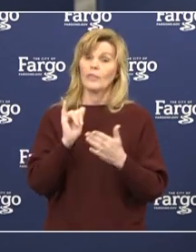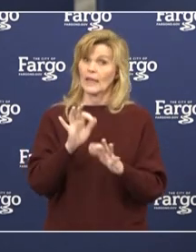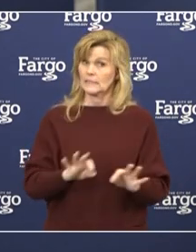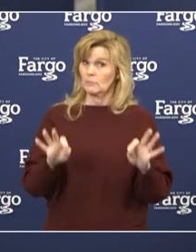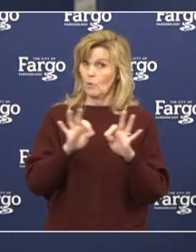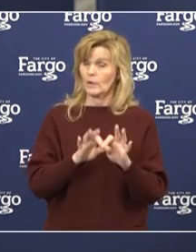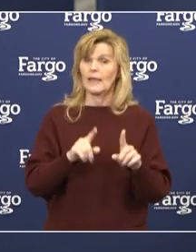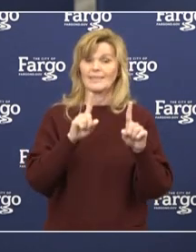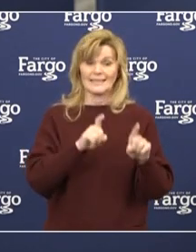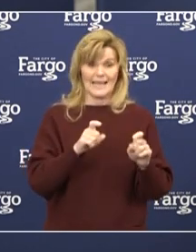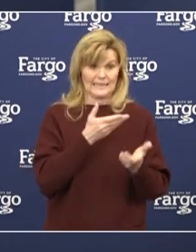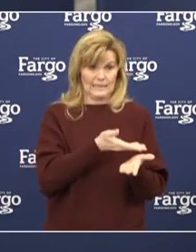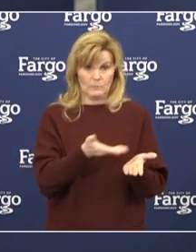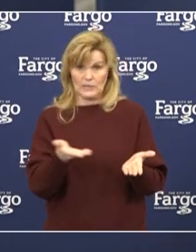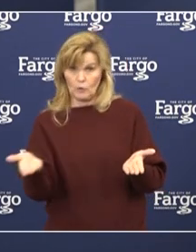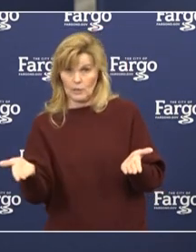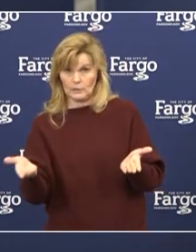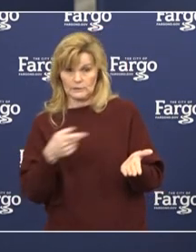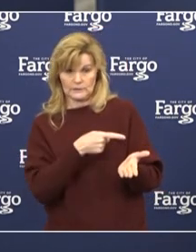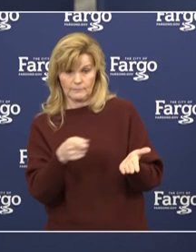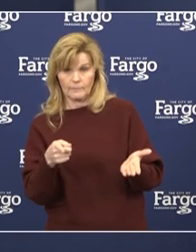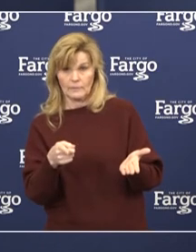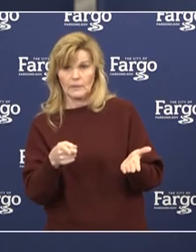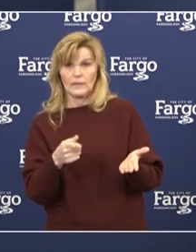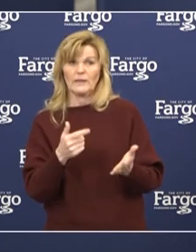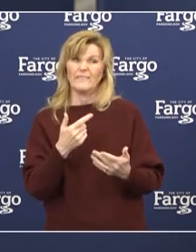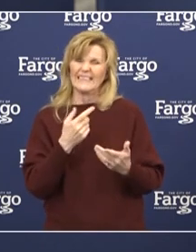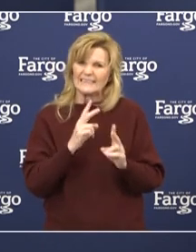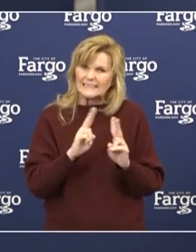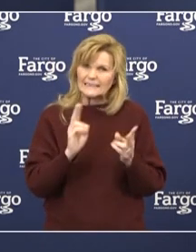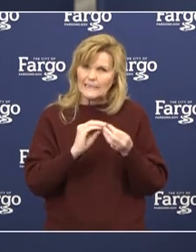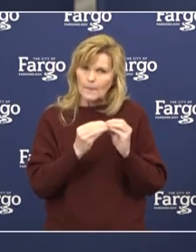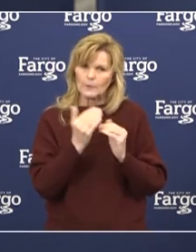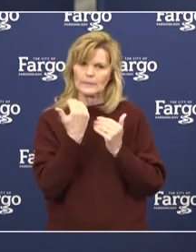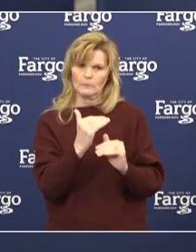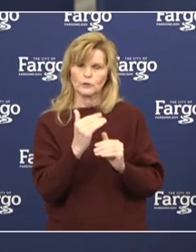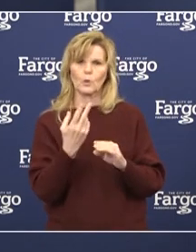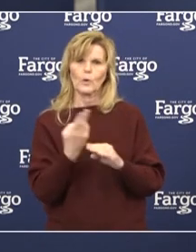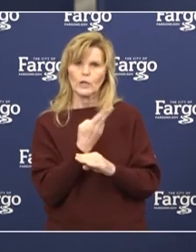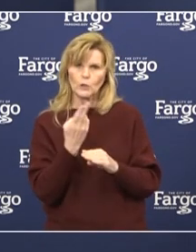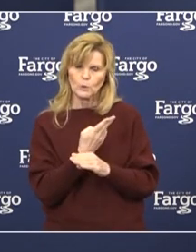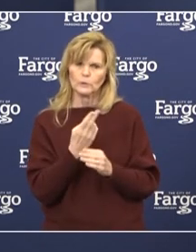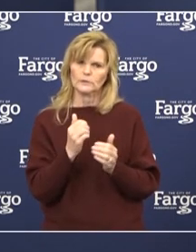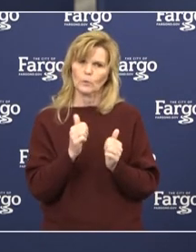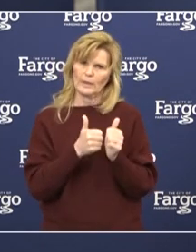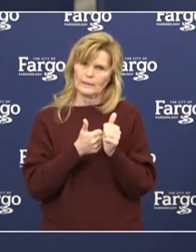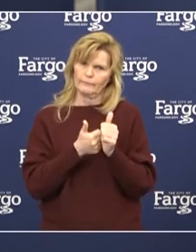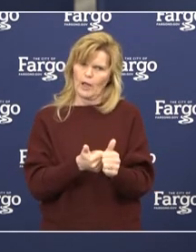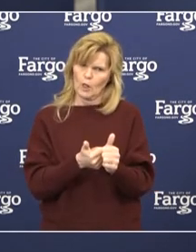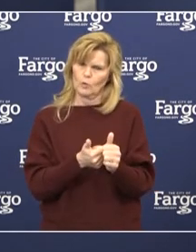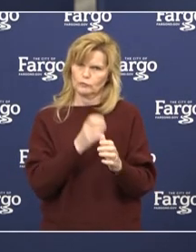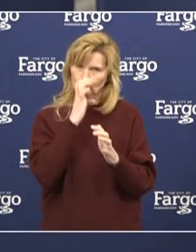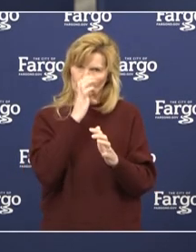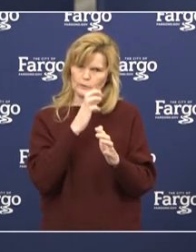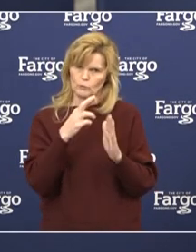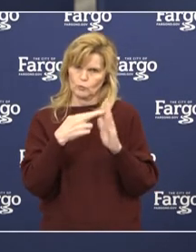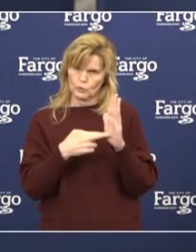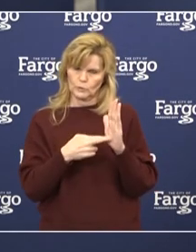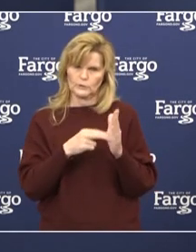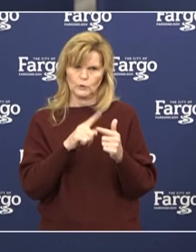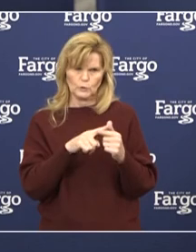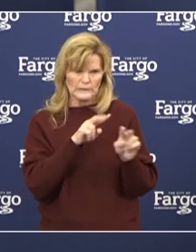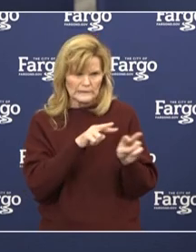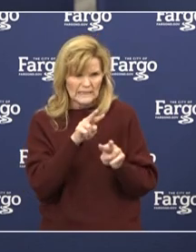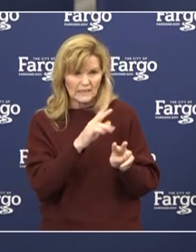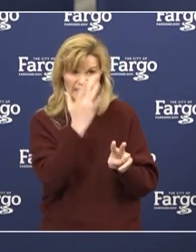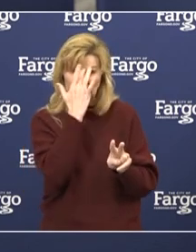testing materials and reagents are still in limited supply. So we're utilizing these with strict guidelines to meet the acute needs of our most